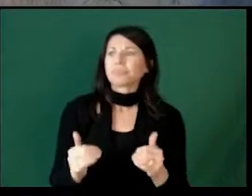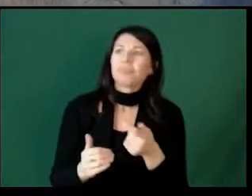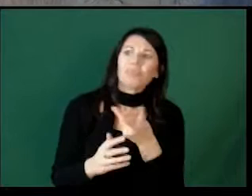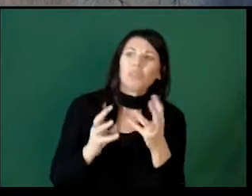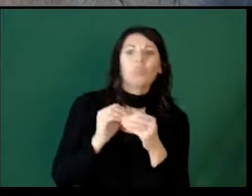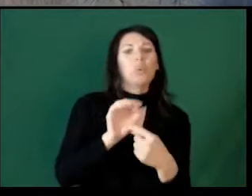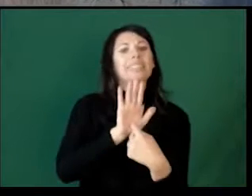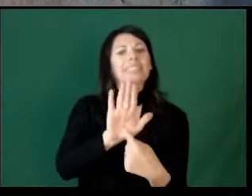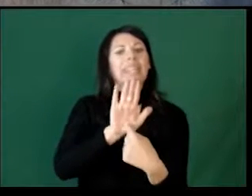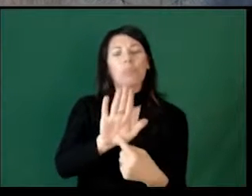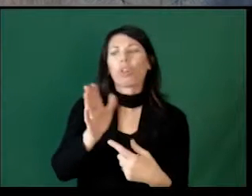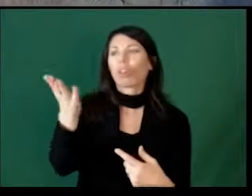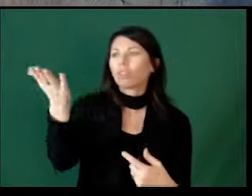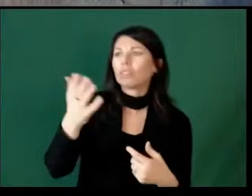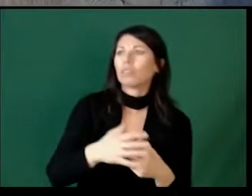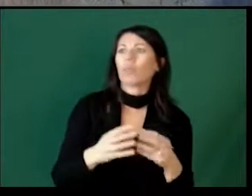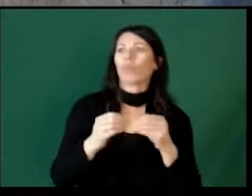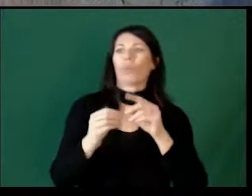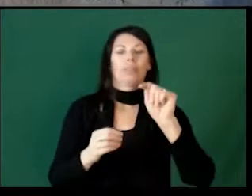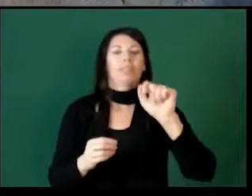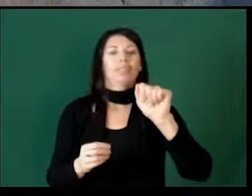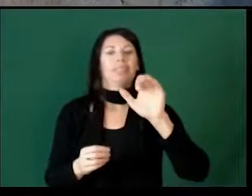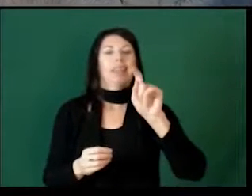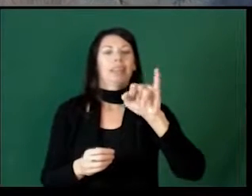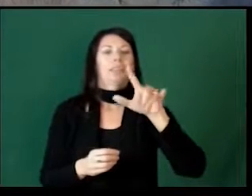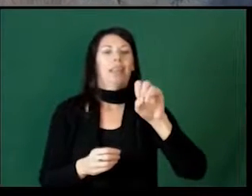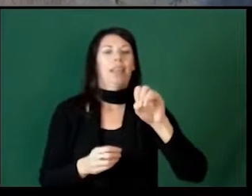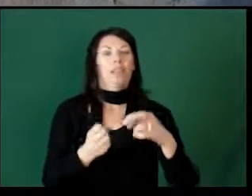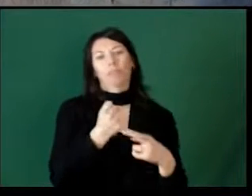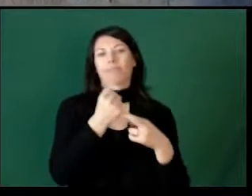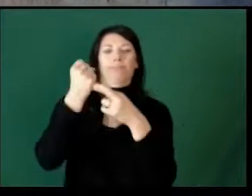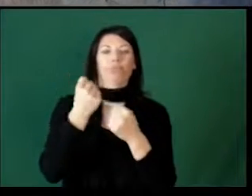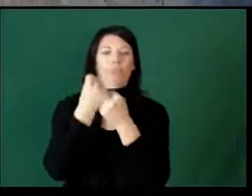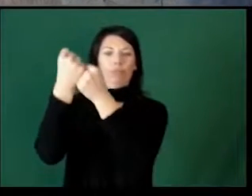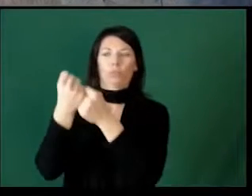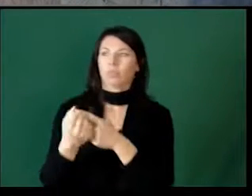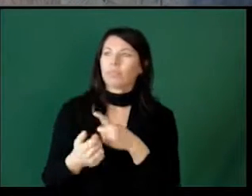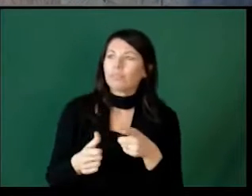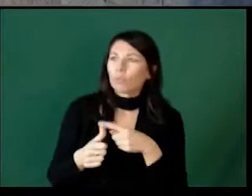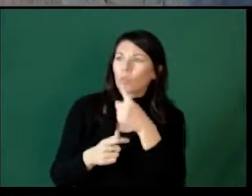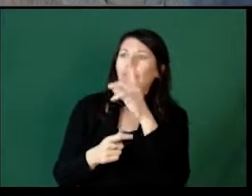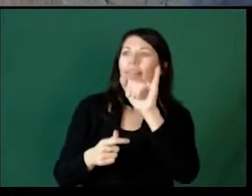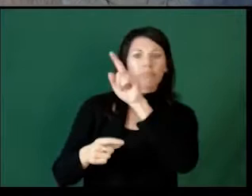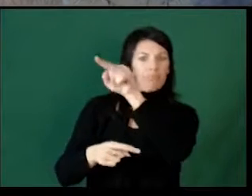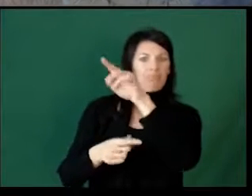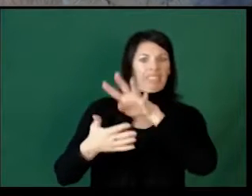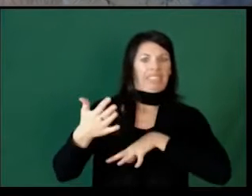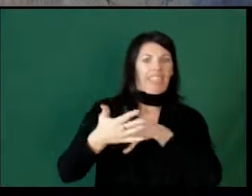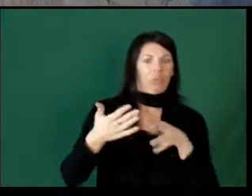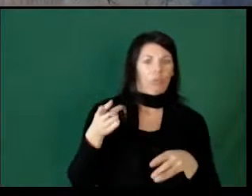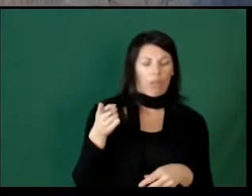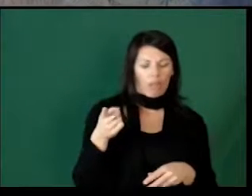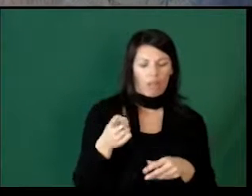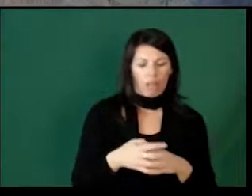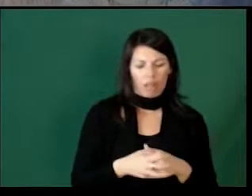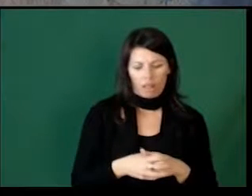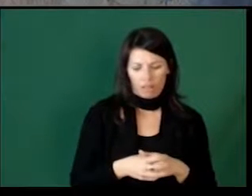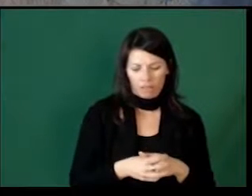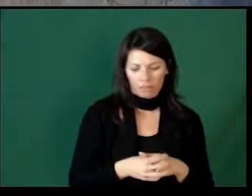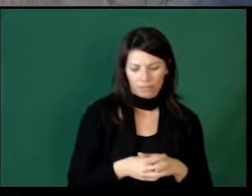The next one is just a couple more examples also of some more tactile reinforcements. The first one, that's a schedule.